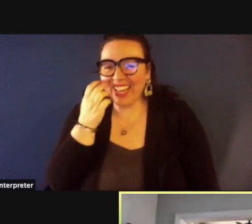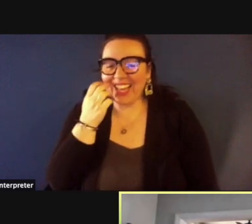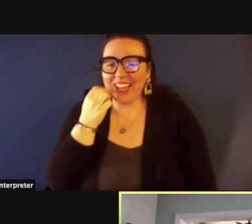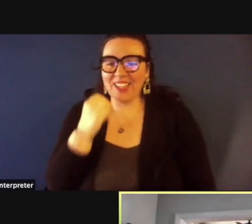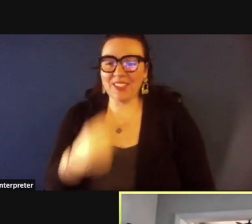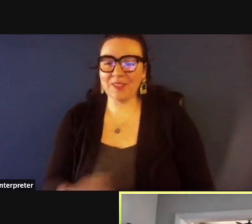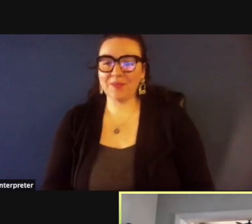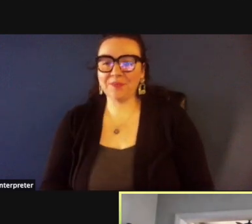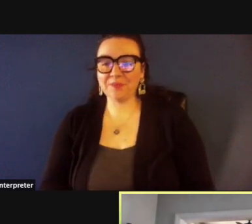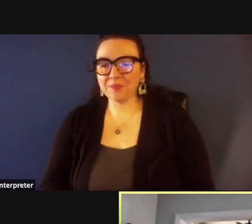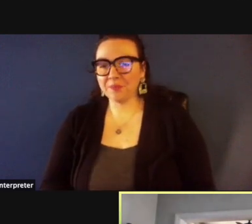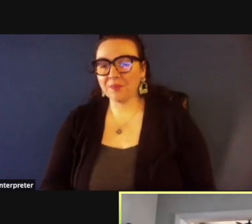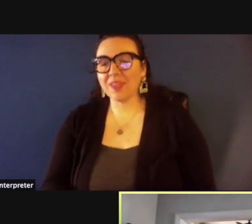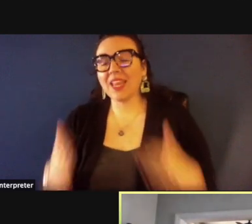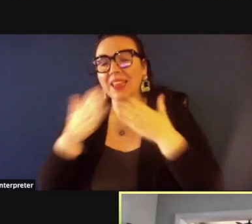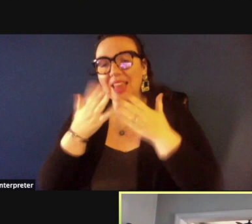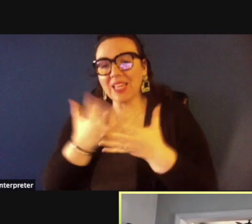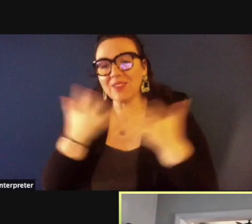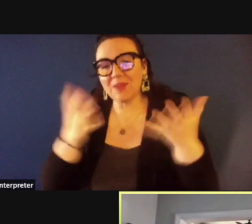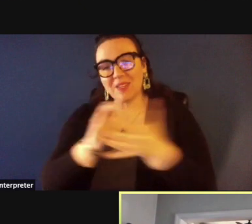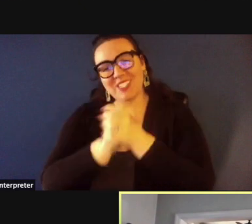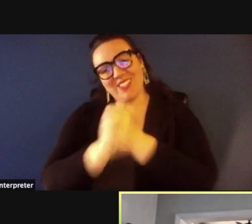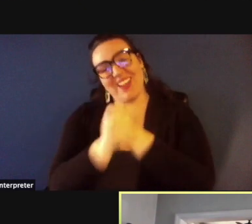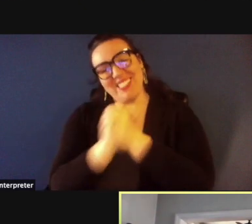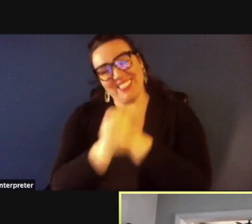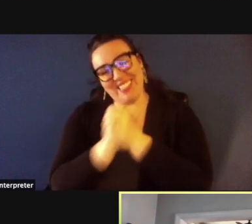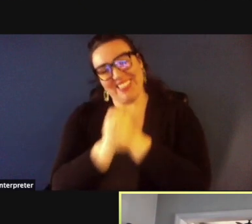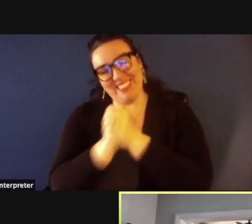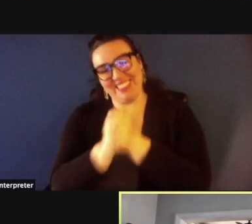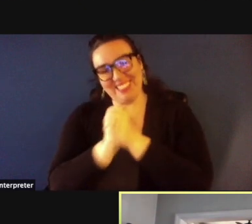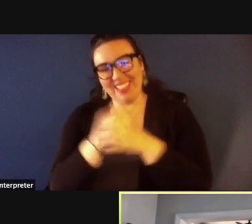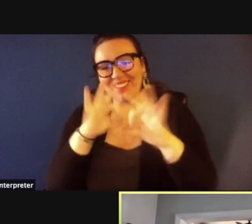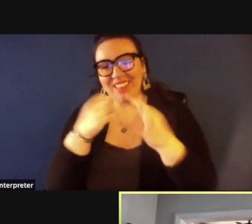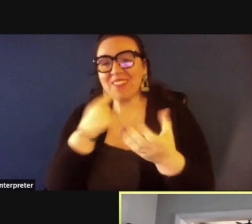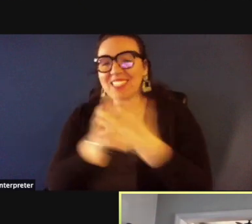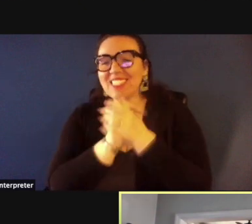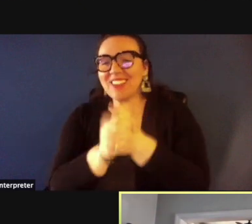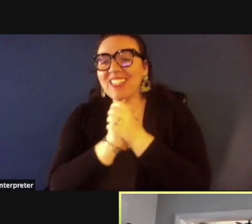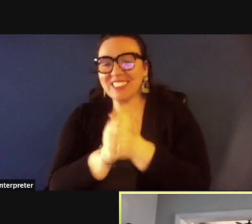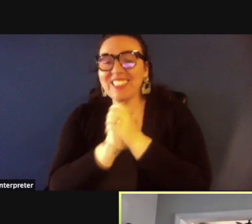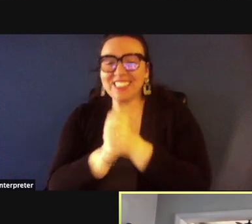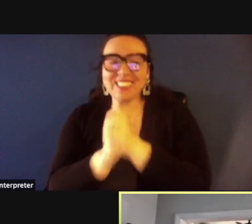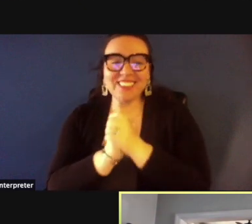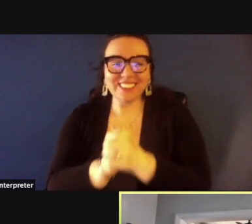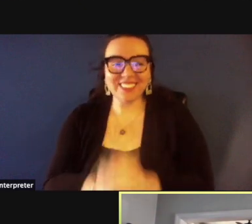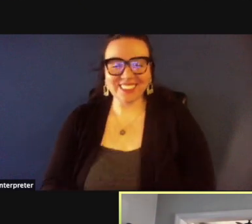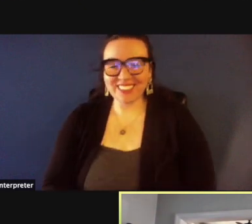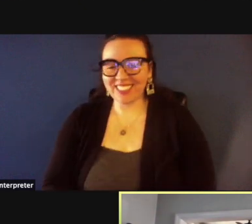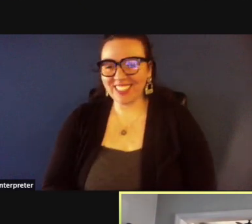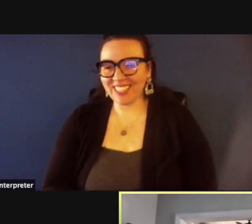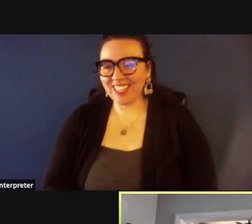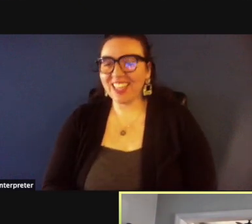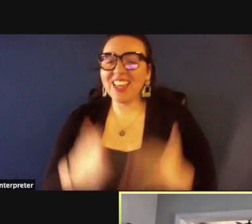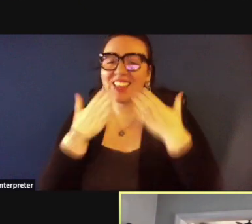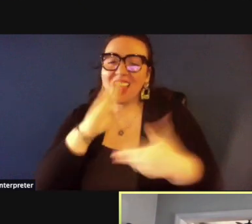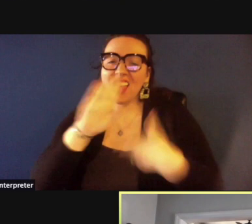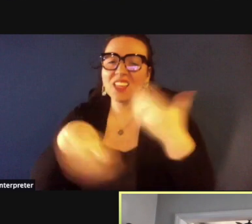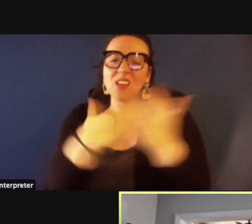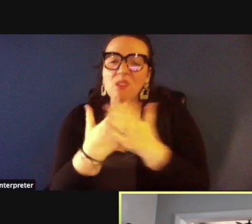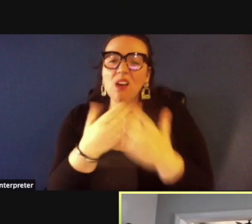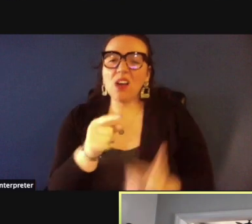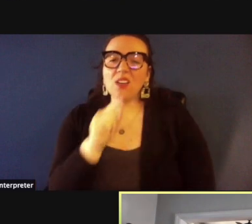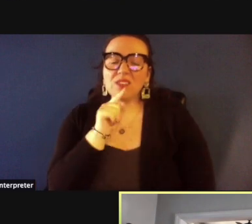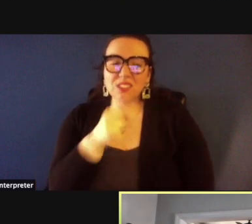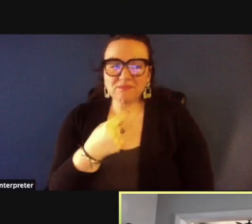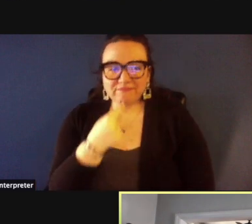thank you very much congratulations congratulations all right well thank you all very much we really we truly miss george